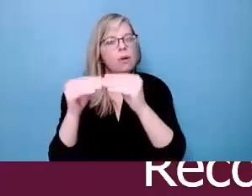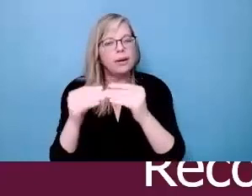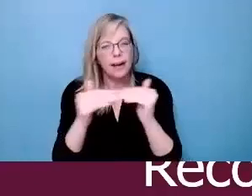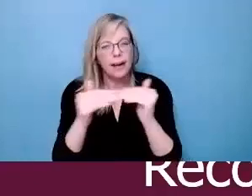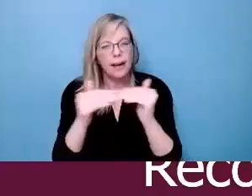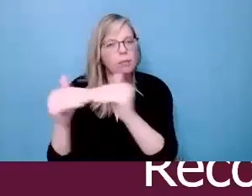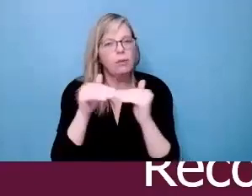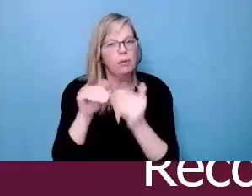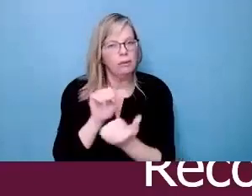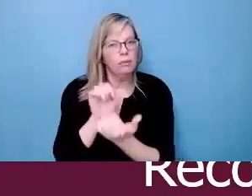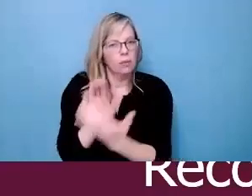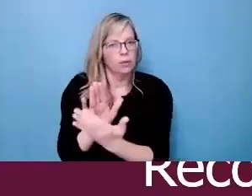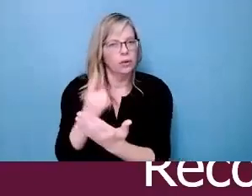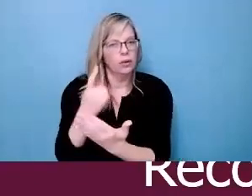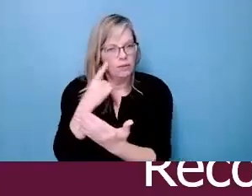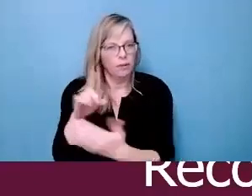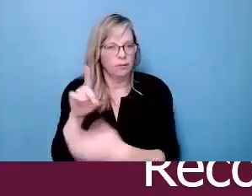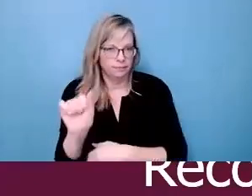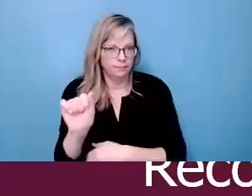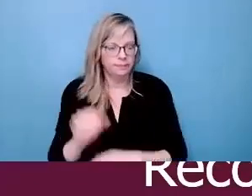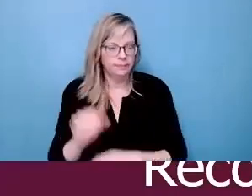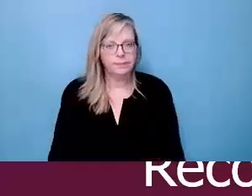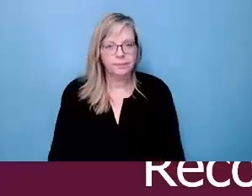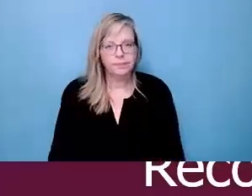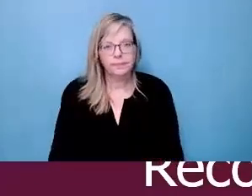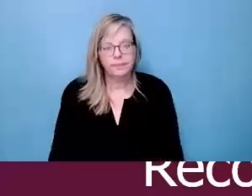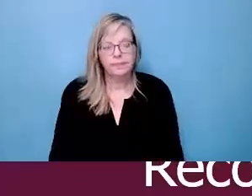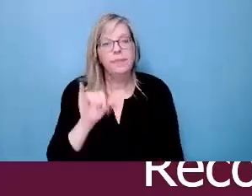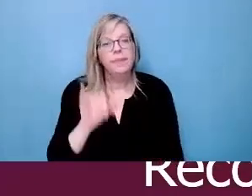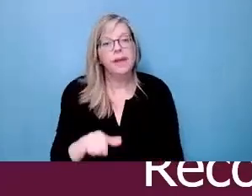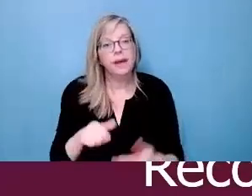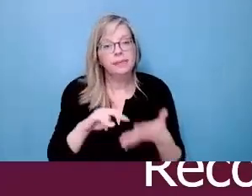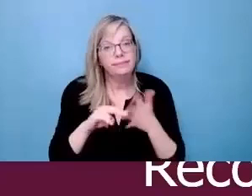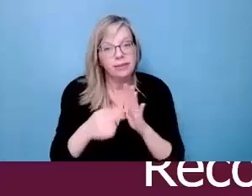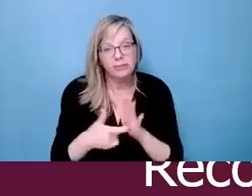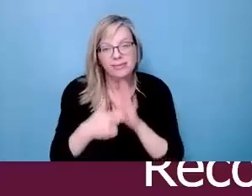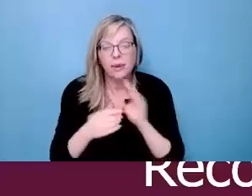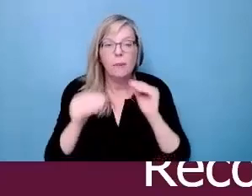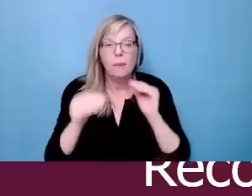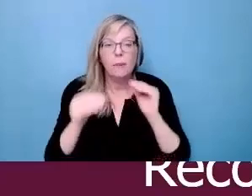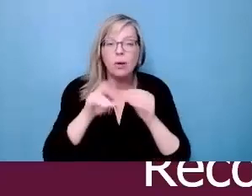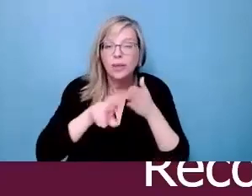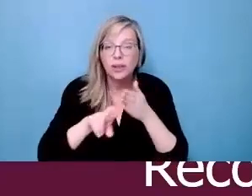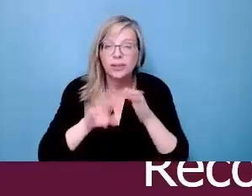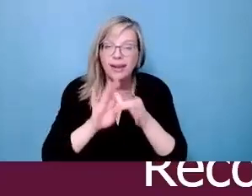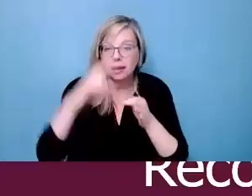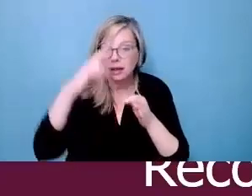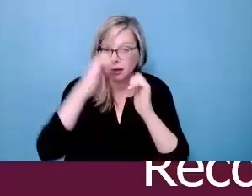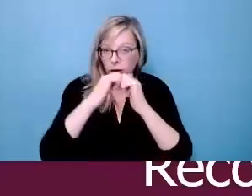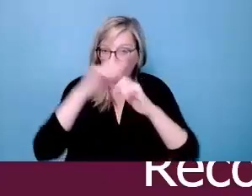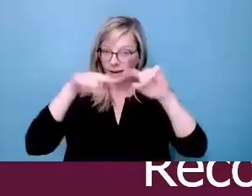equitable approach to disability. And that includes more research addressing your diversity